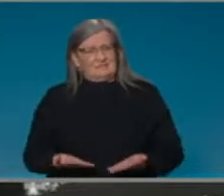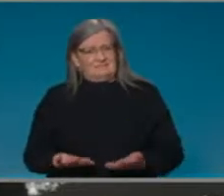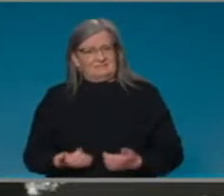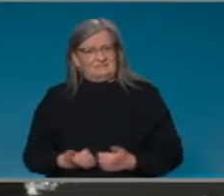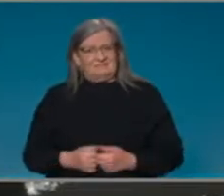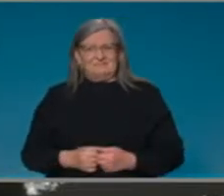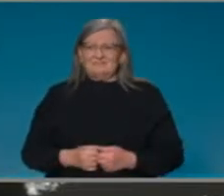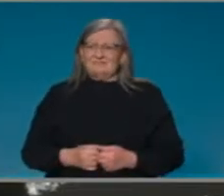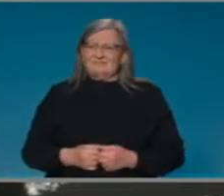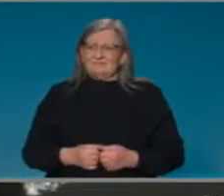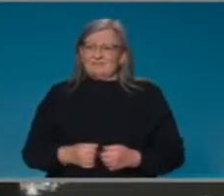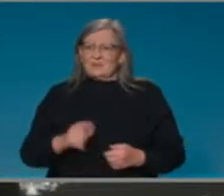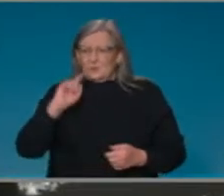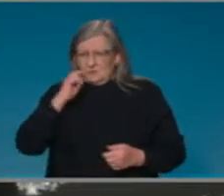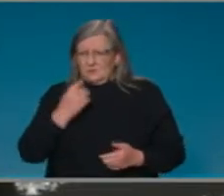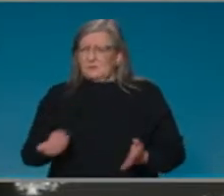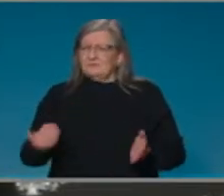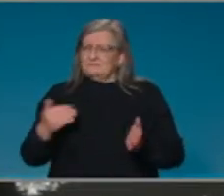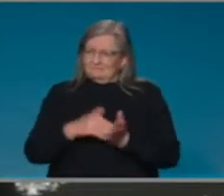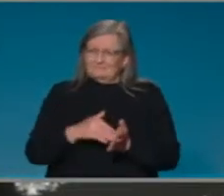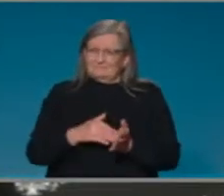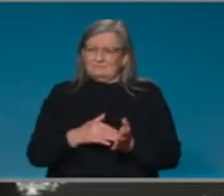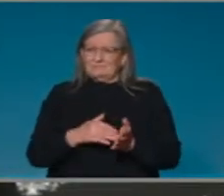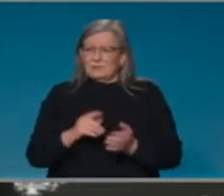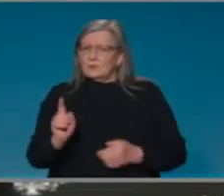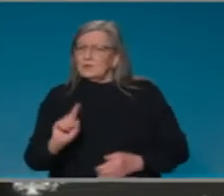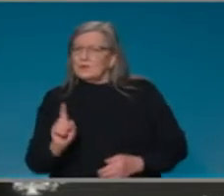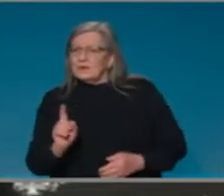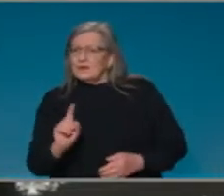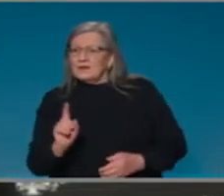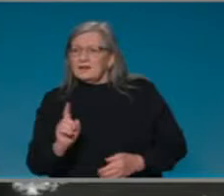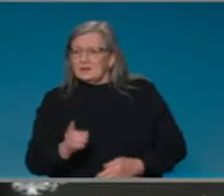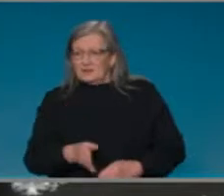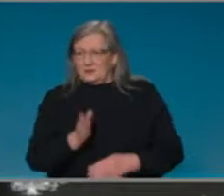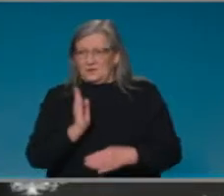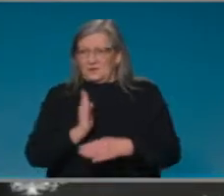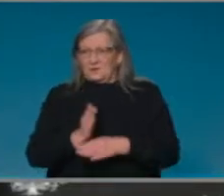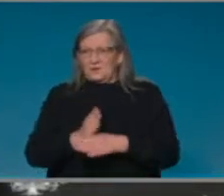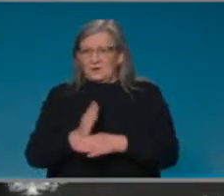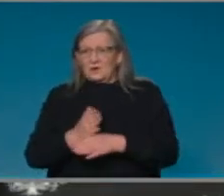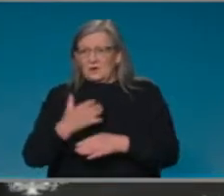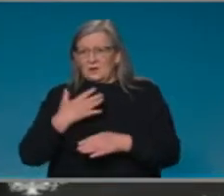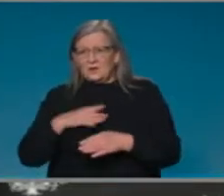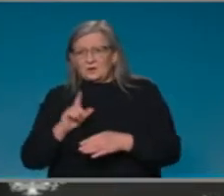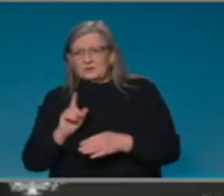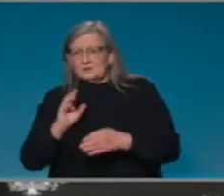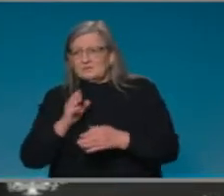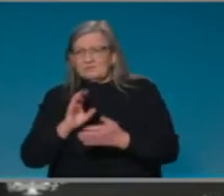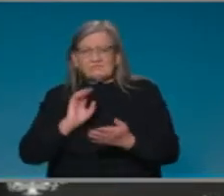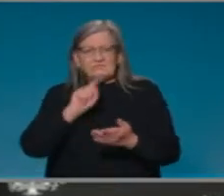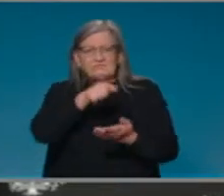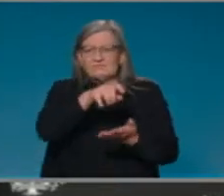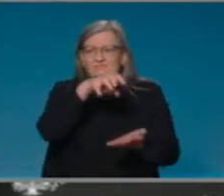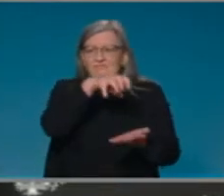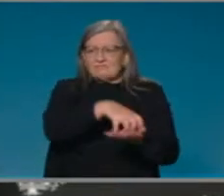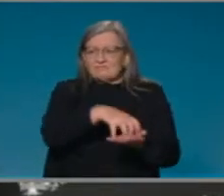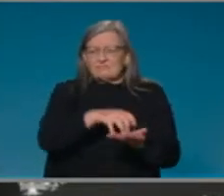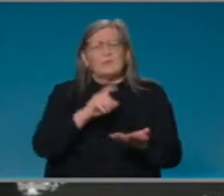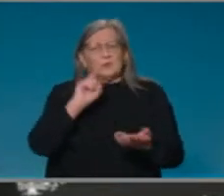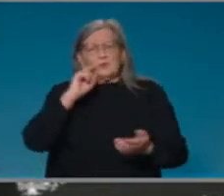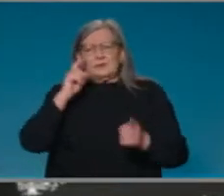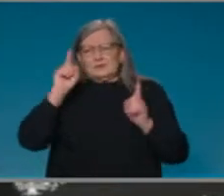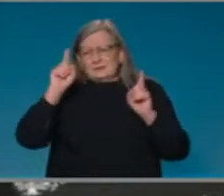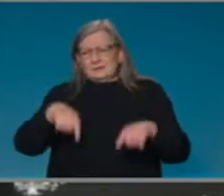channel, and that is workplace vaccinations. So today, Operation COVID Shield has opened up workplace